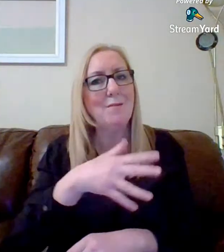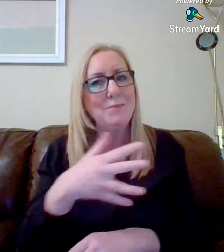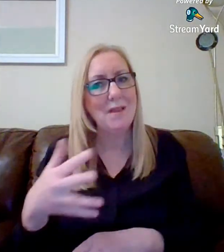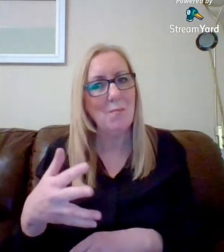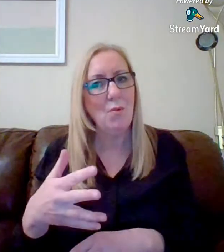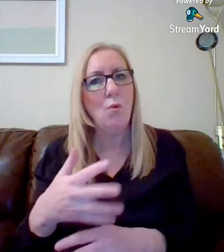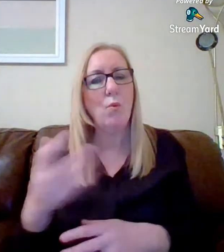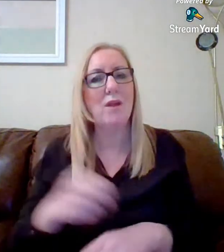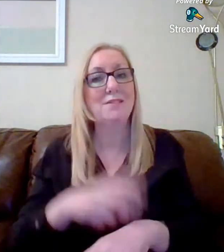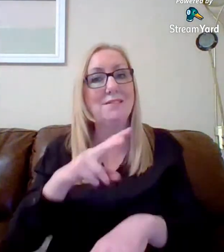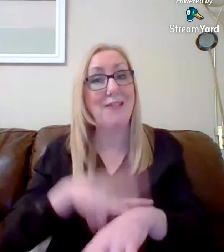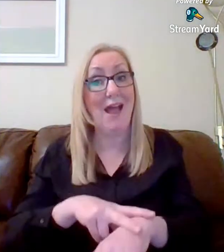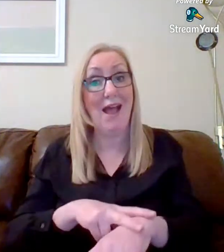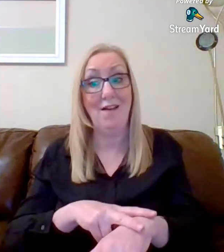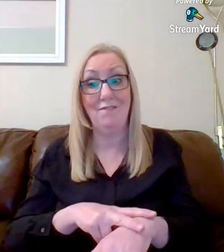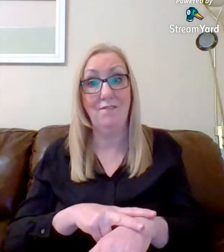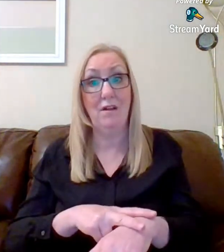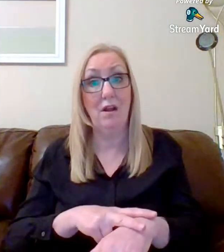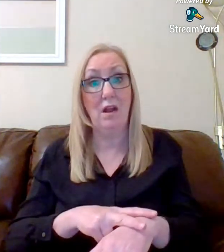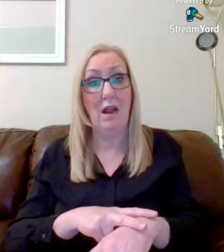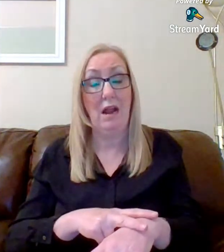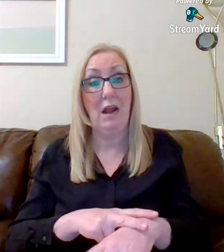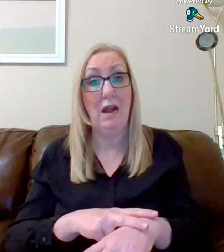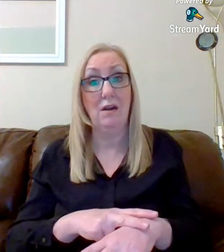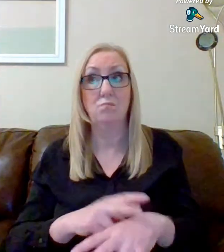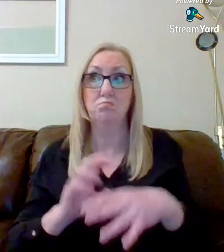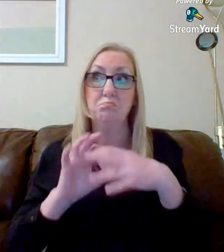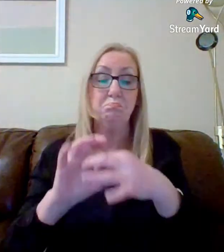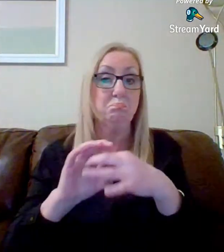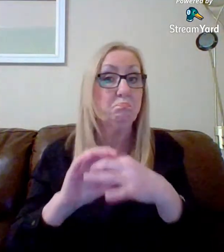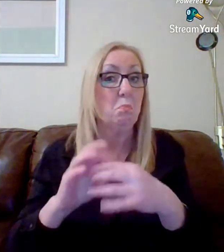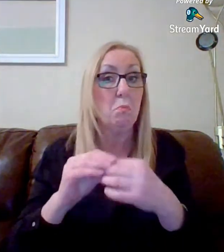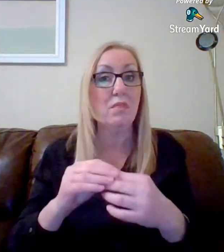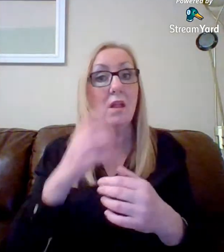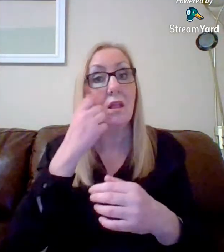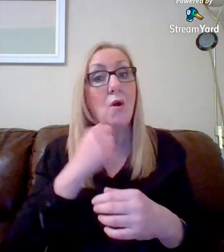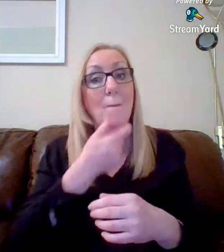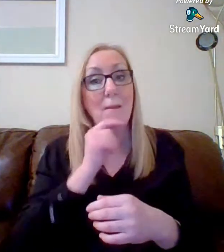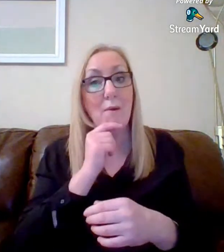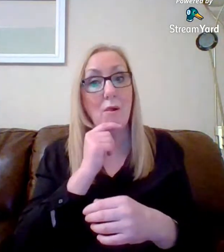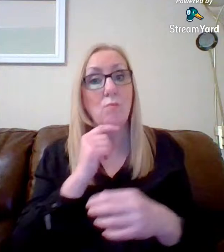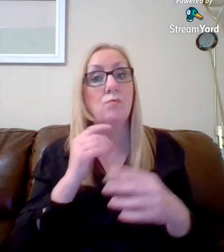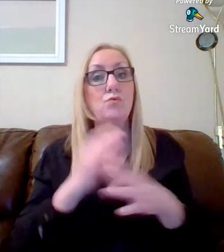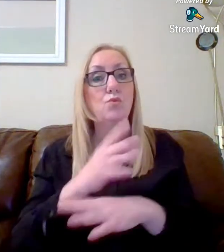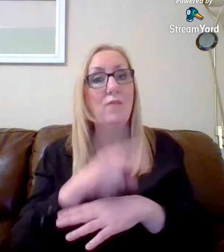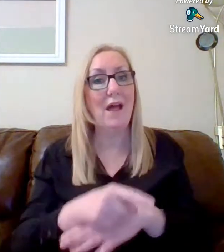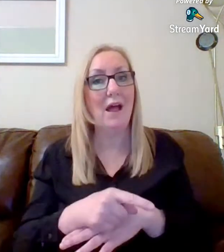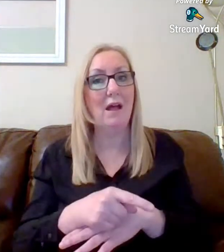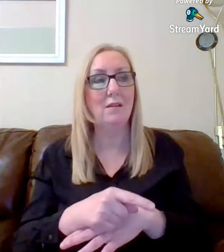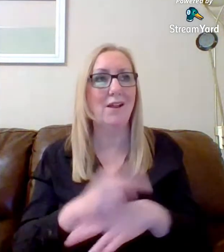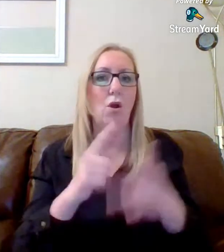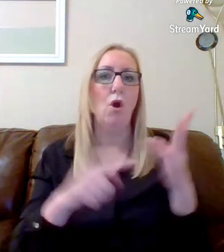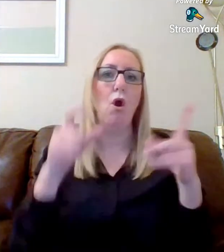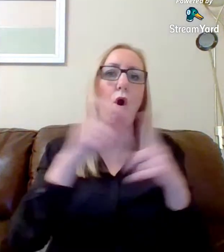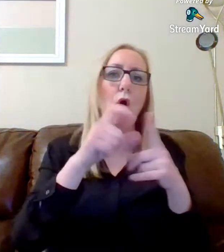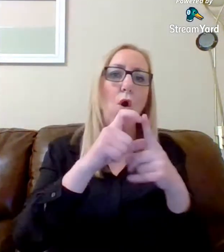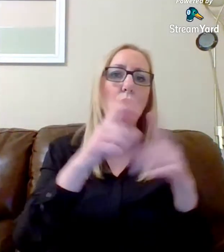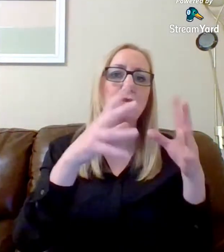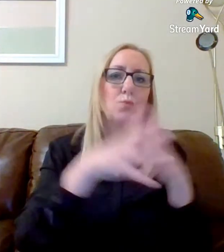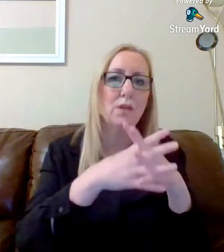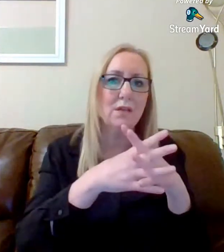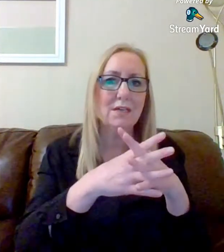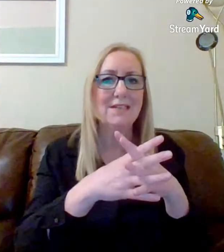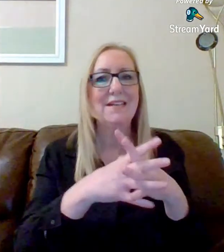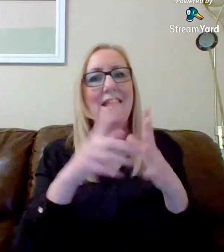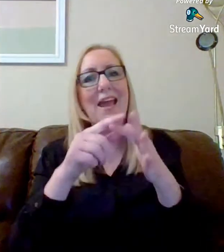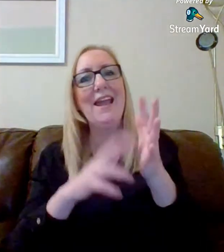are actively going back and forward with young people. And we do this on an odd week and an even week basis. So in an odd